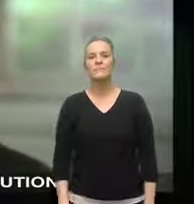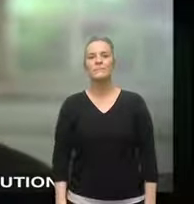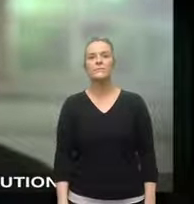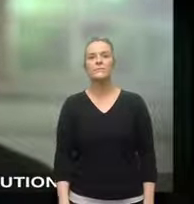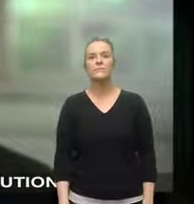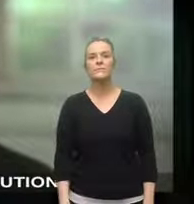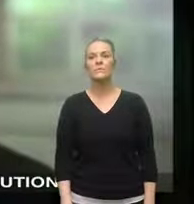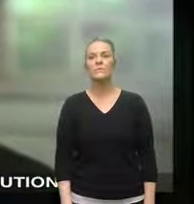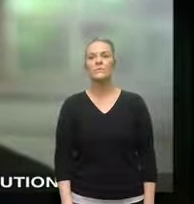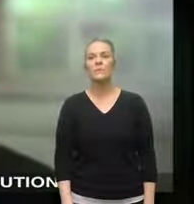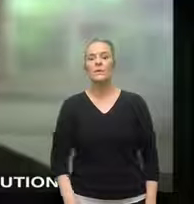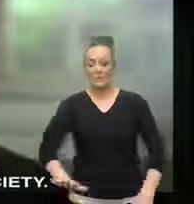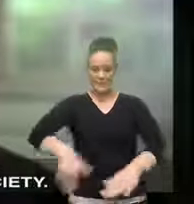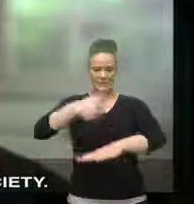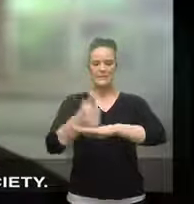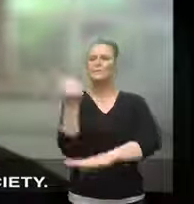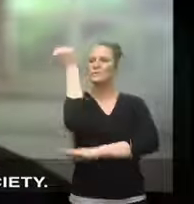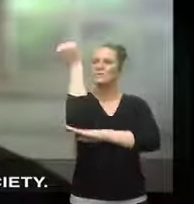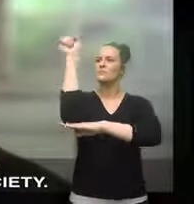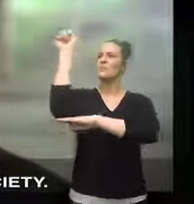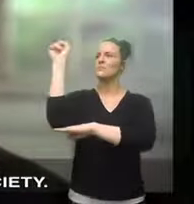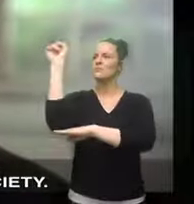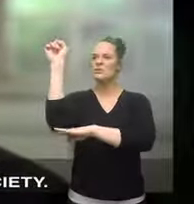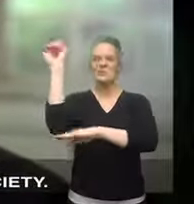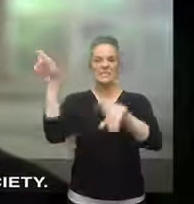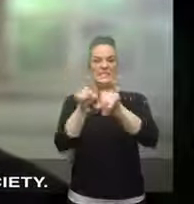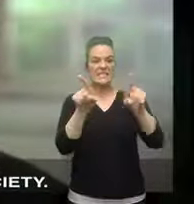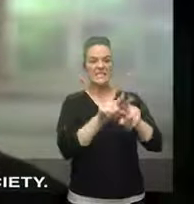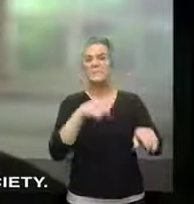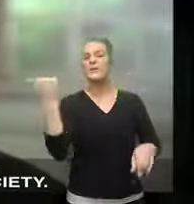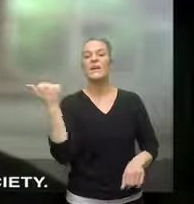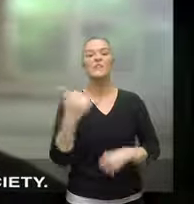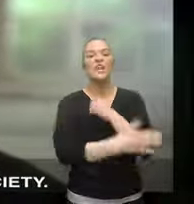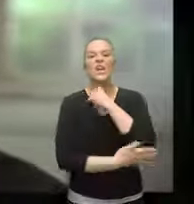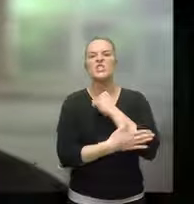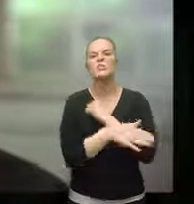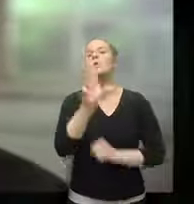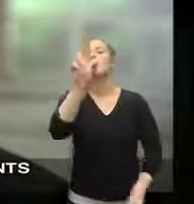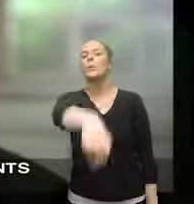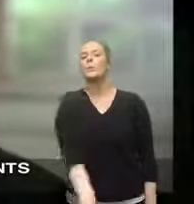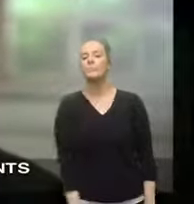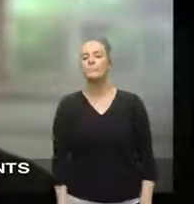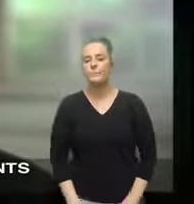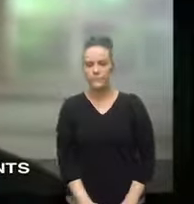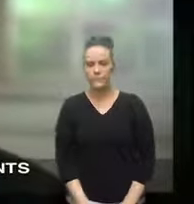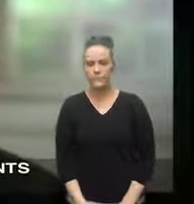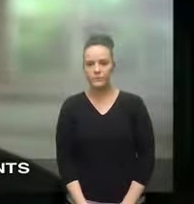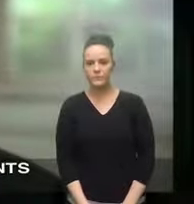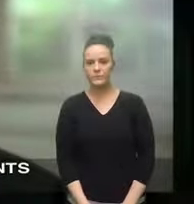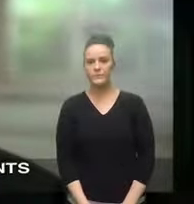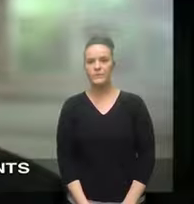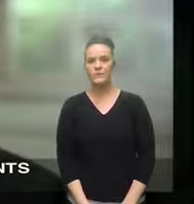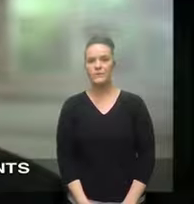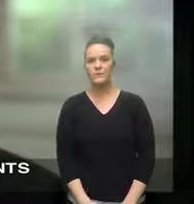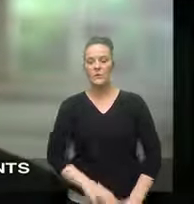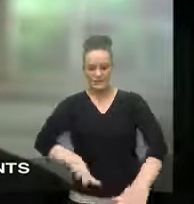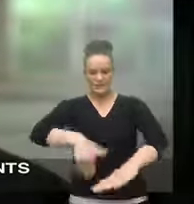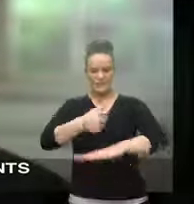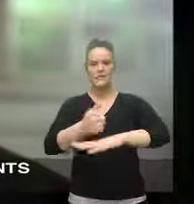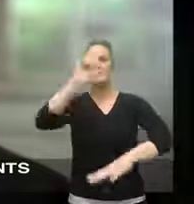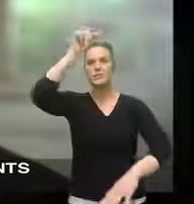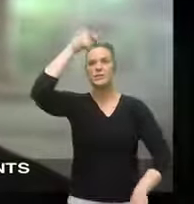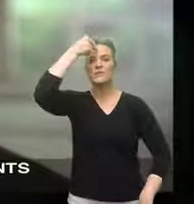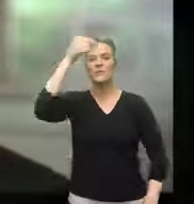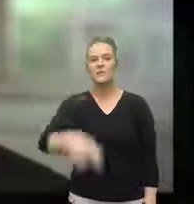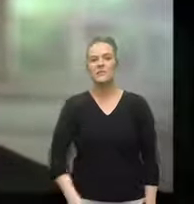we've accomplished a revolution which has no parallel in the annals of human society we have set up governments